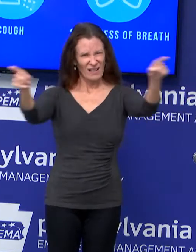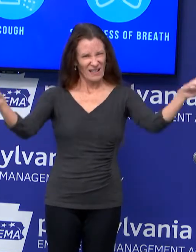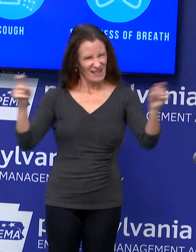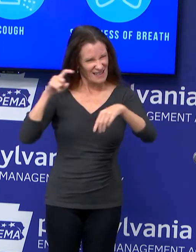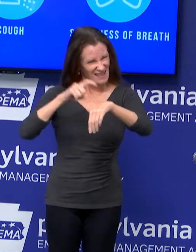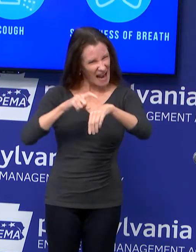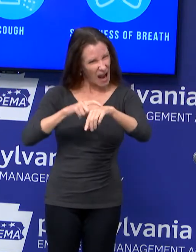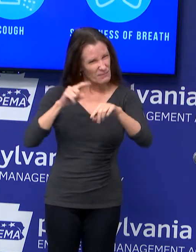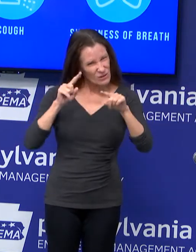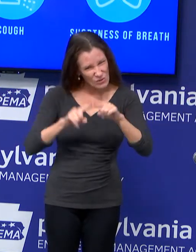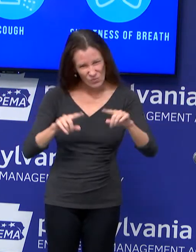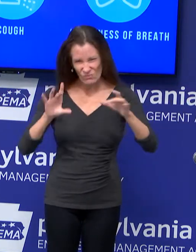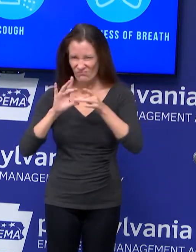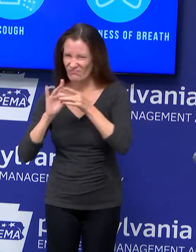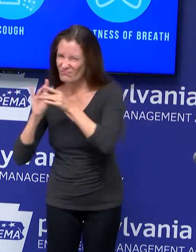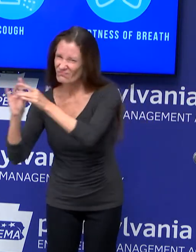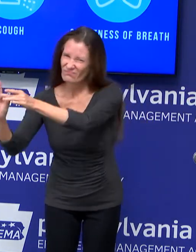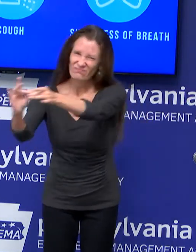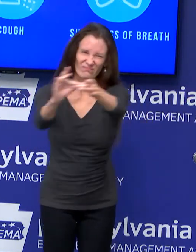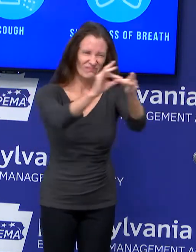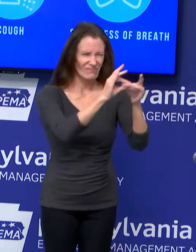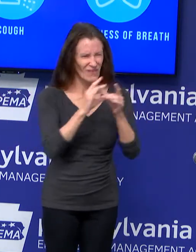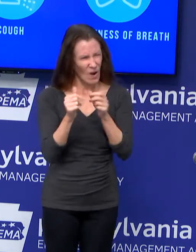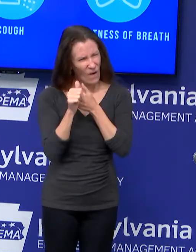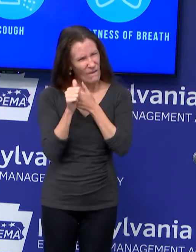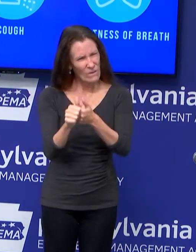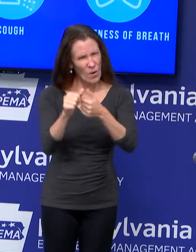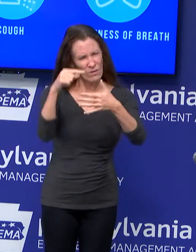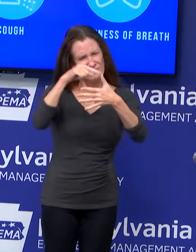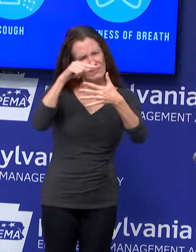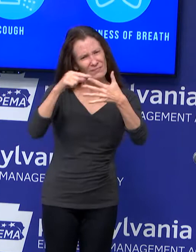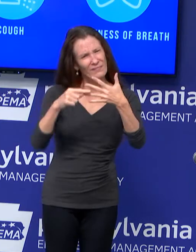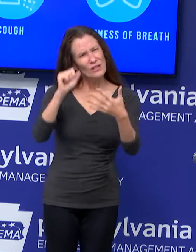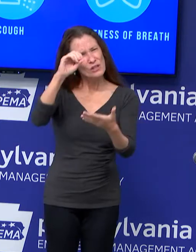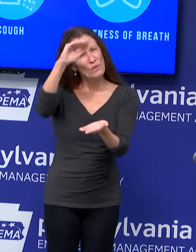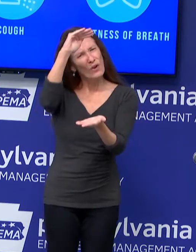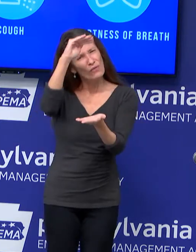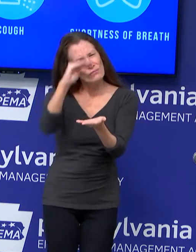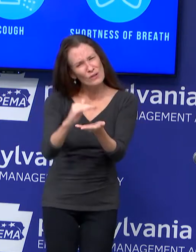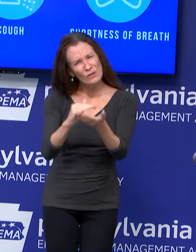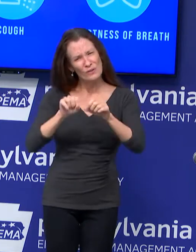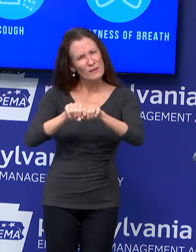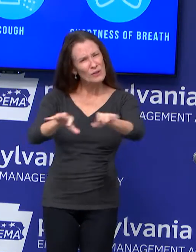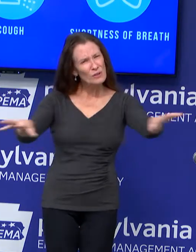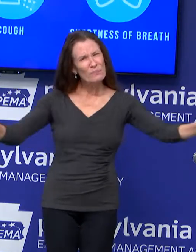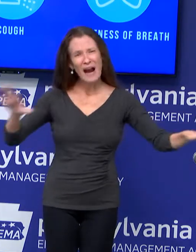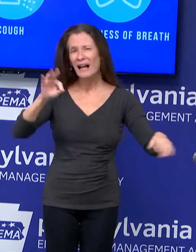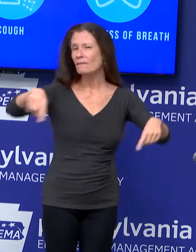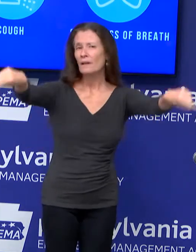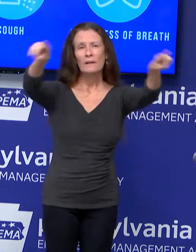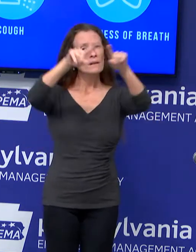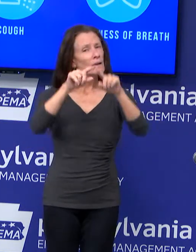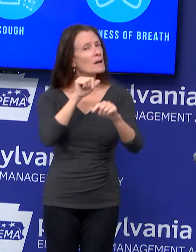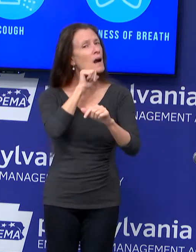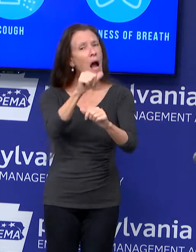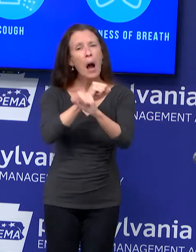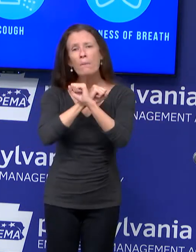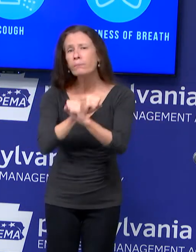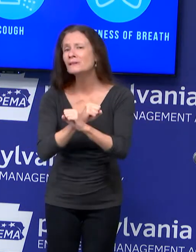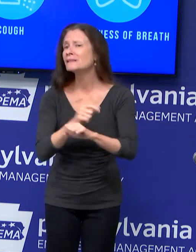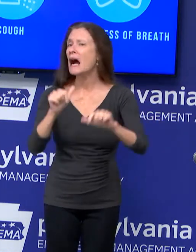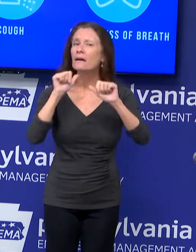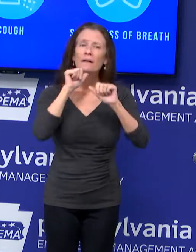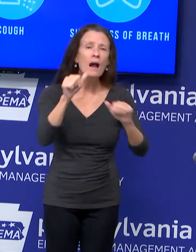to prevent the spread of this virus. And if we don't, we put ourselves, our families, and our communities,